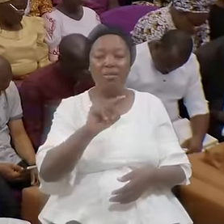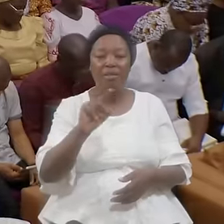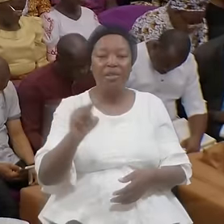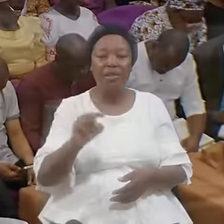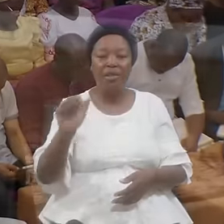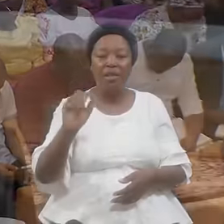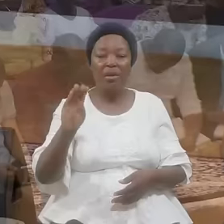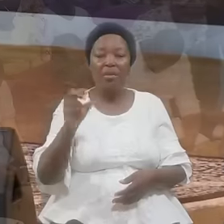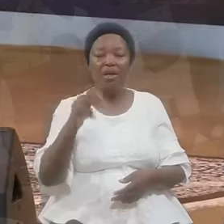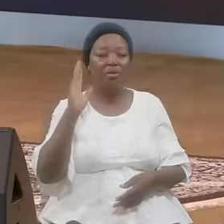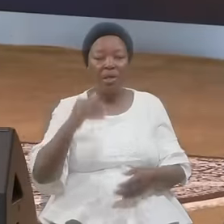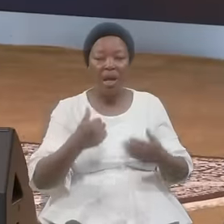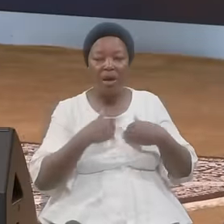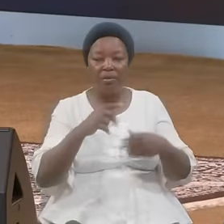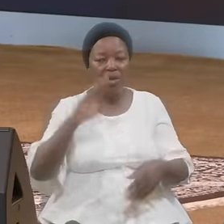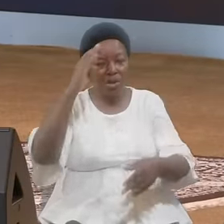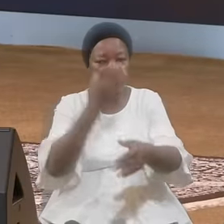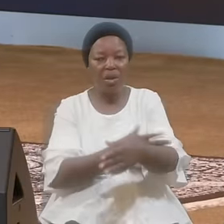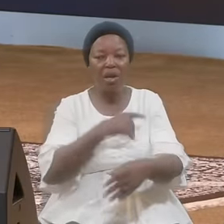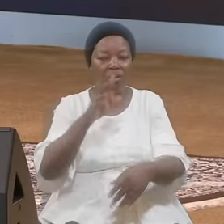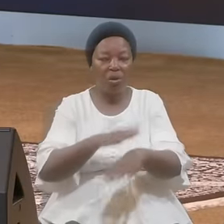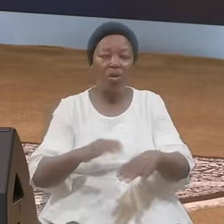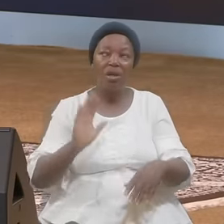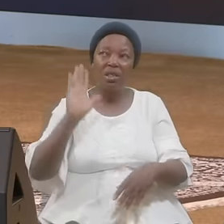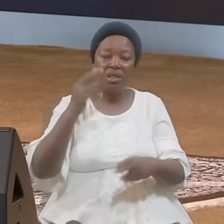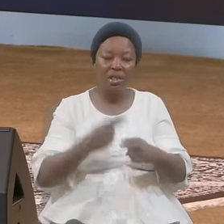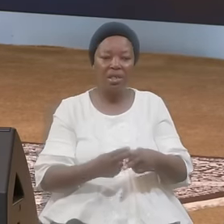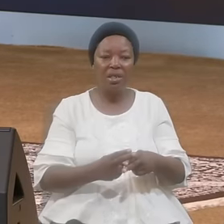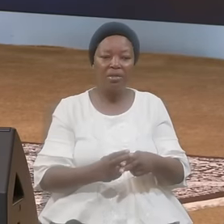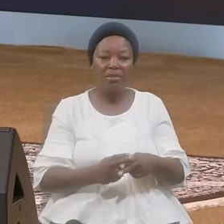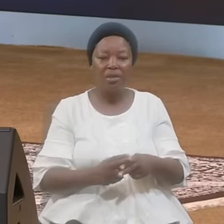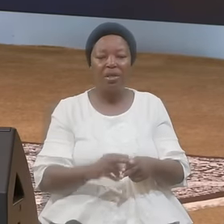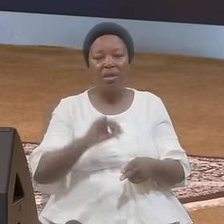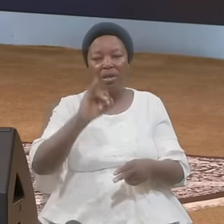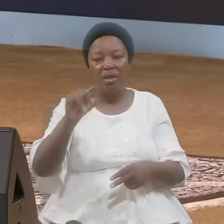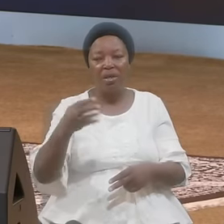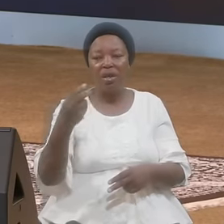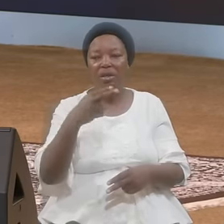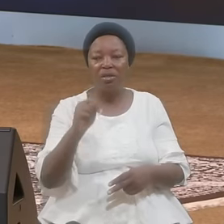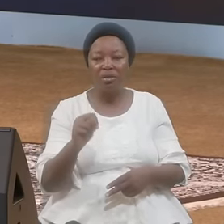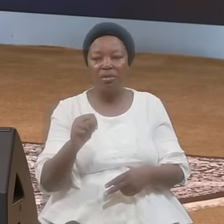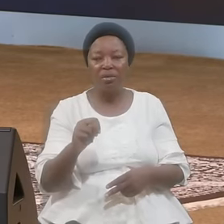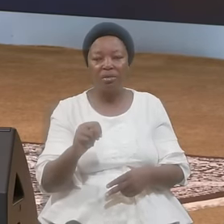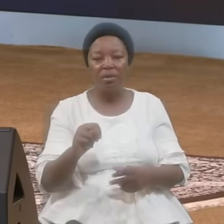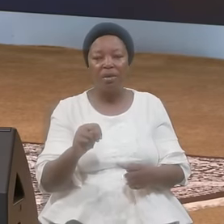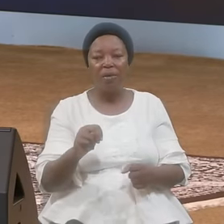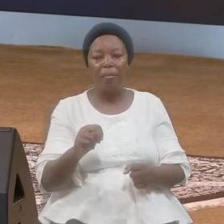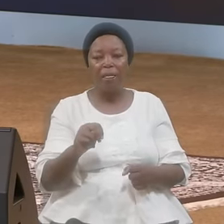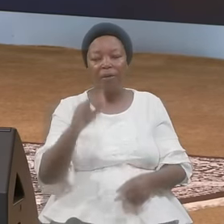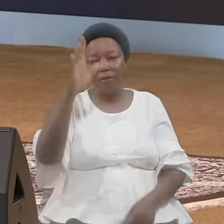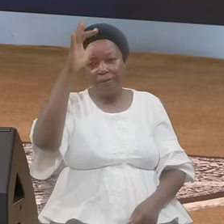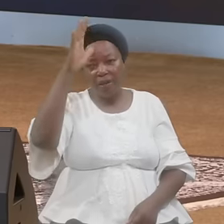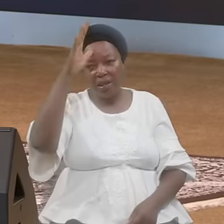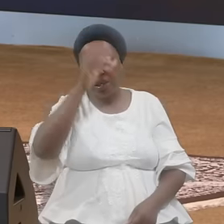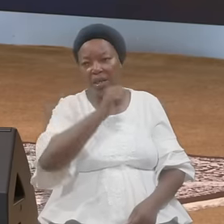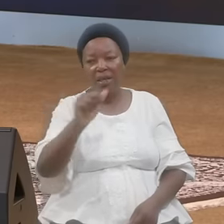And I Shall Call His Name John Father Father A Levite